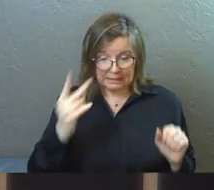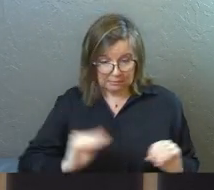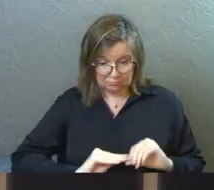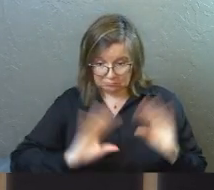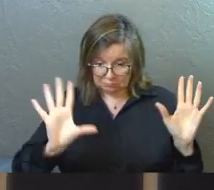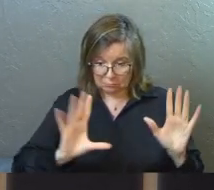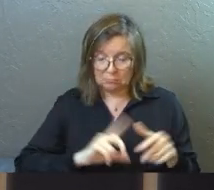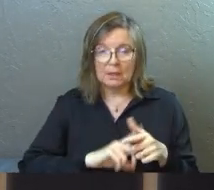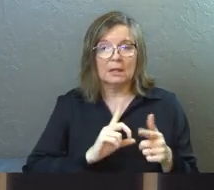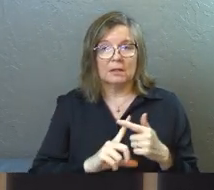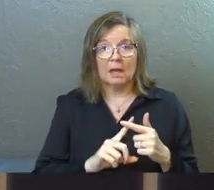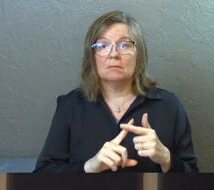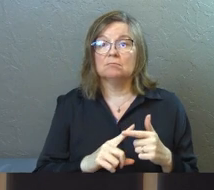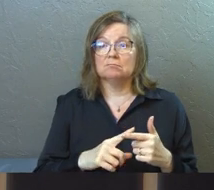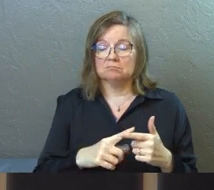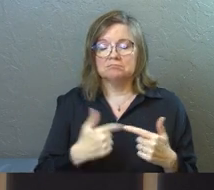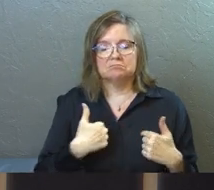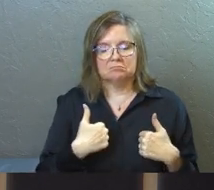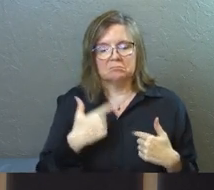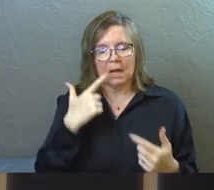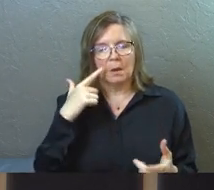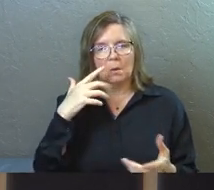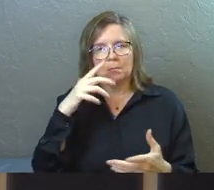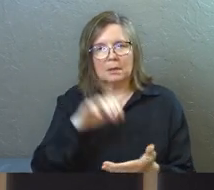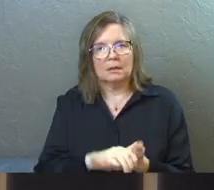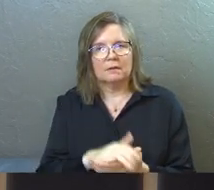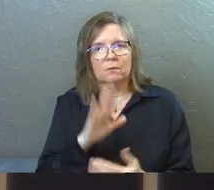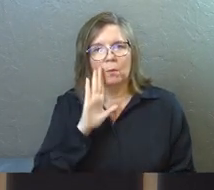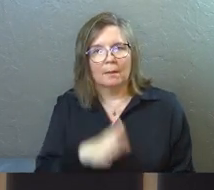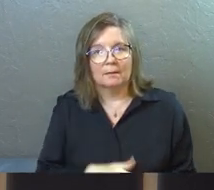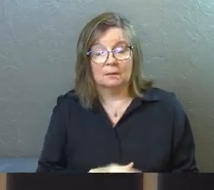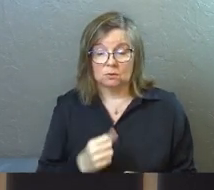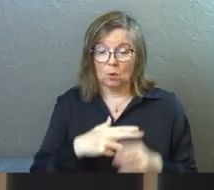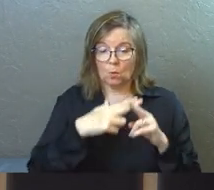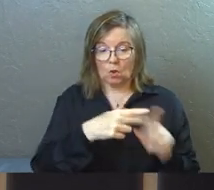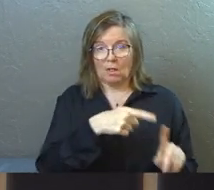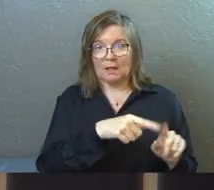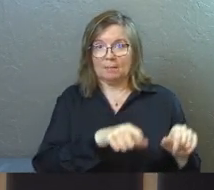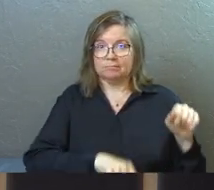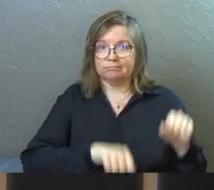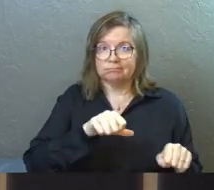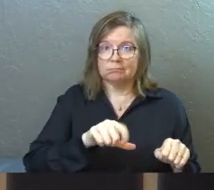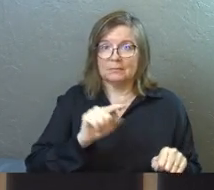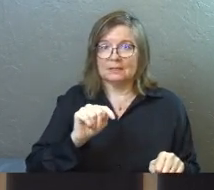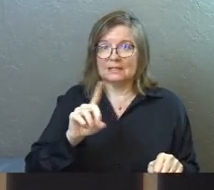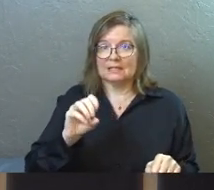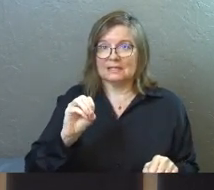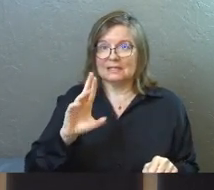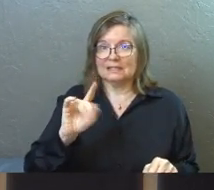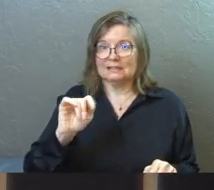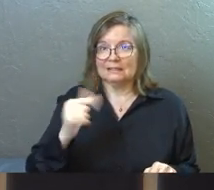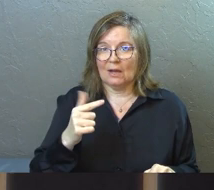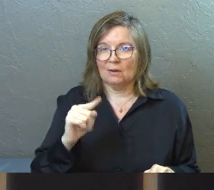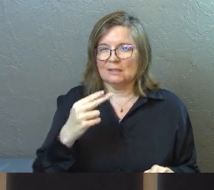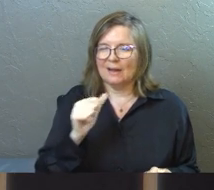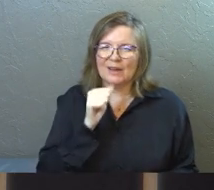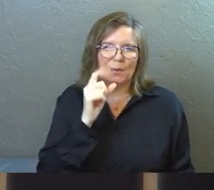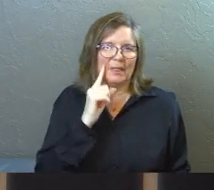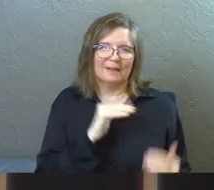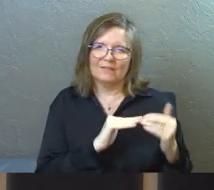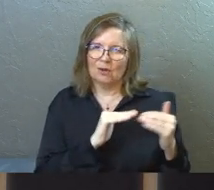see that chain of evidence right here, then I'll believe. And so we call him doubting Thomas for it. I don't think that's fair.